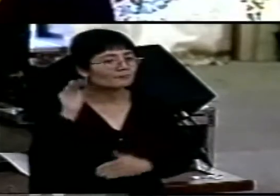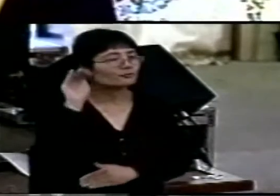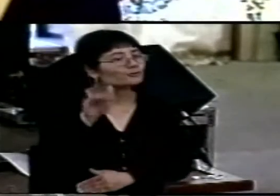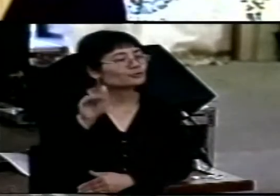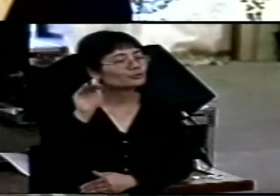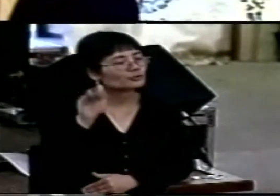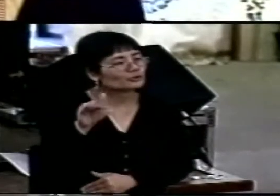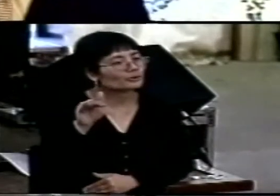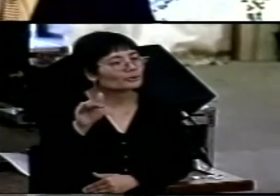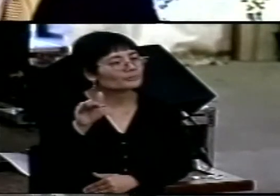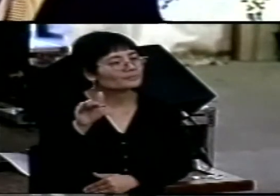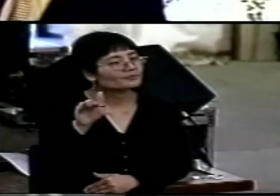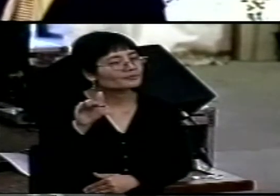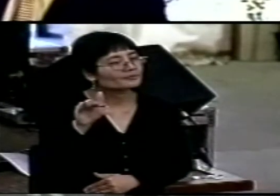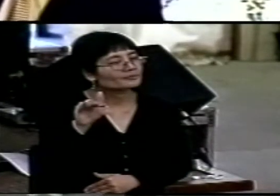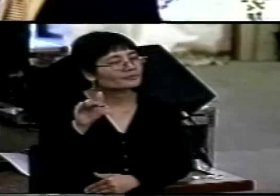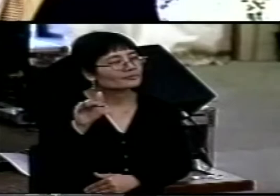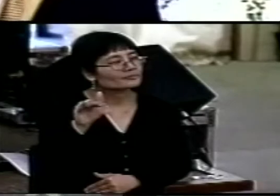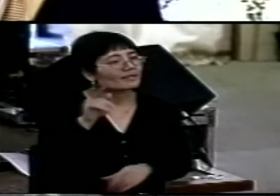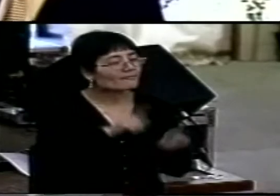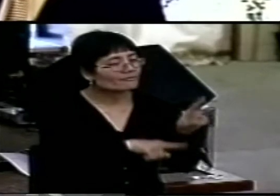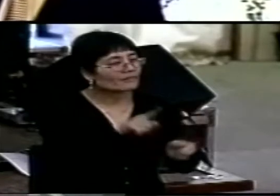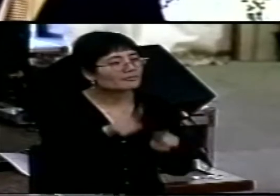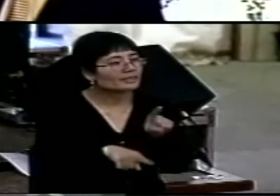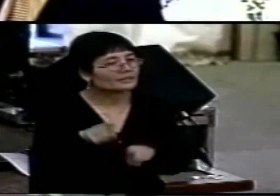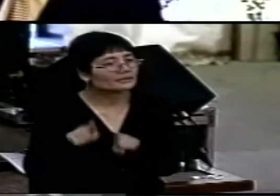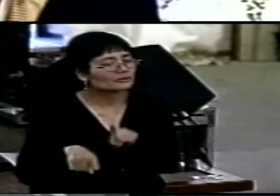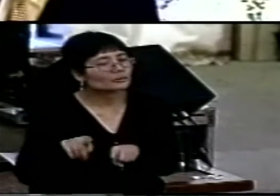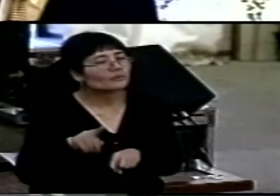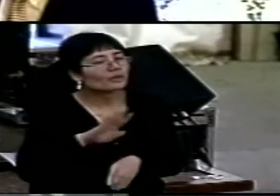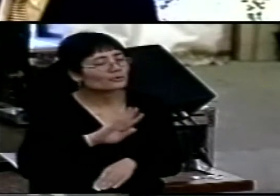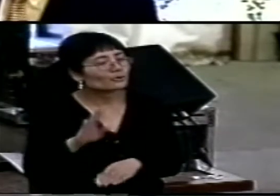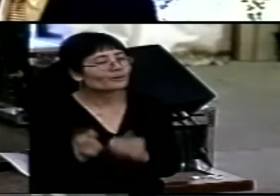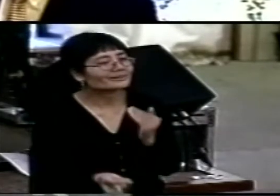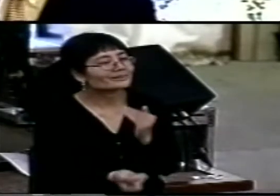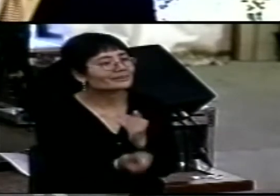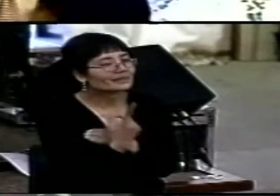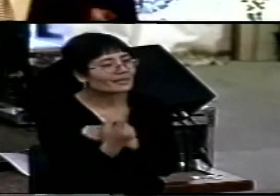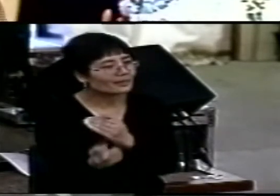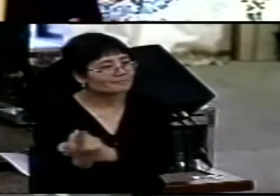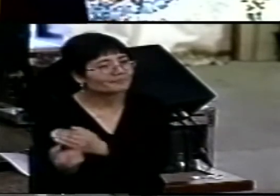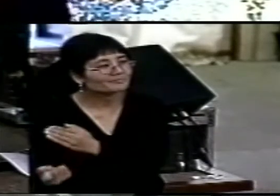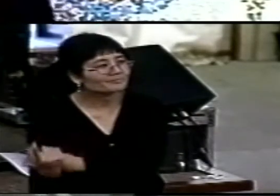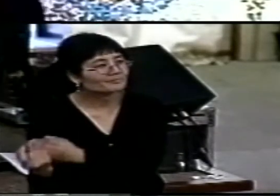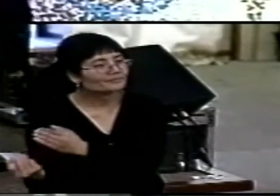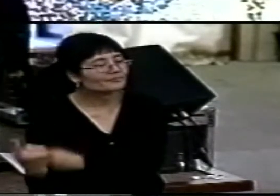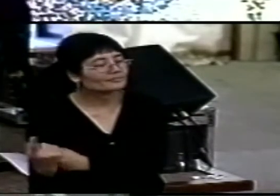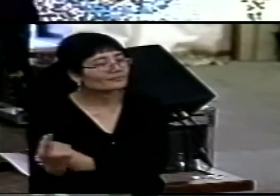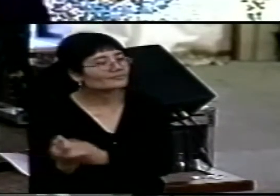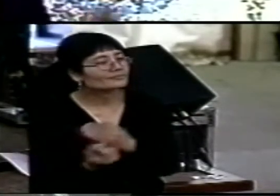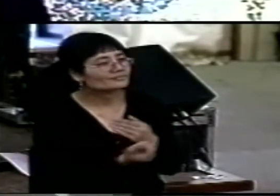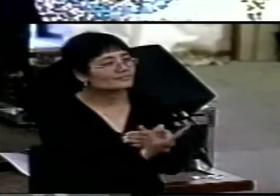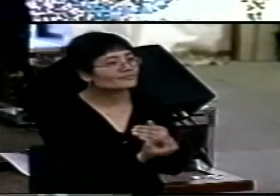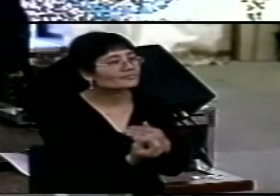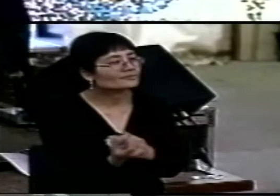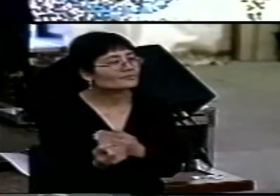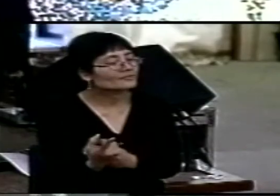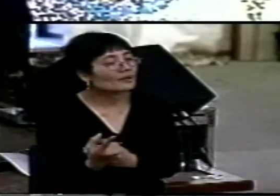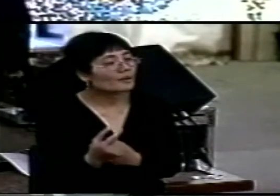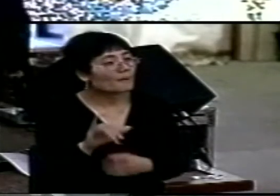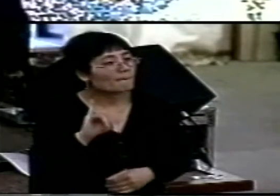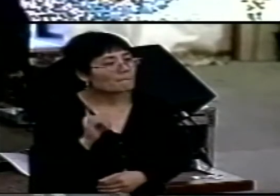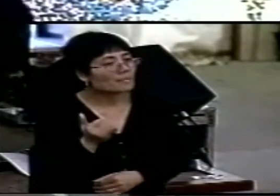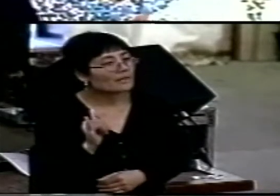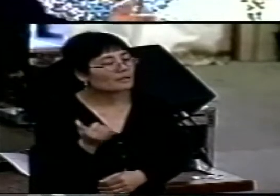evangelical fragmentation may not come about because we are fighting doctrine. Evangelical fragmentation may actually happen